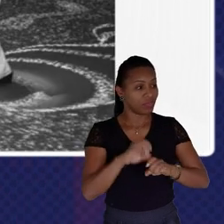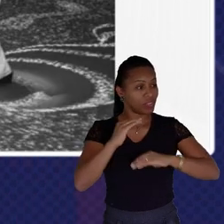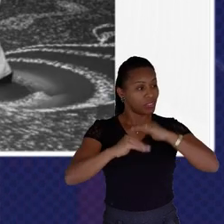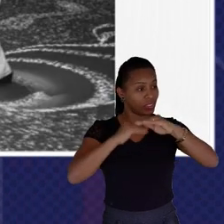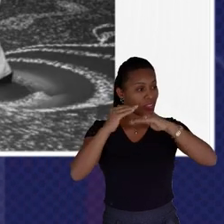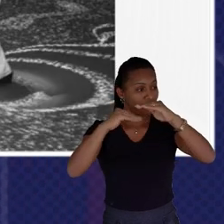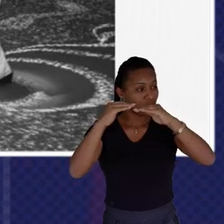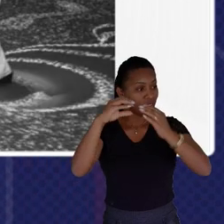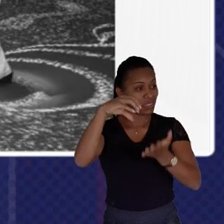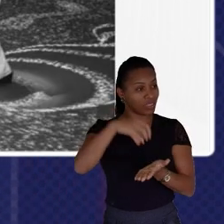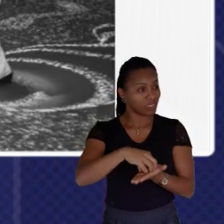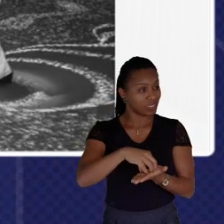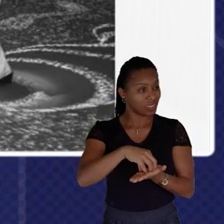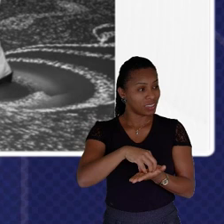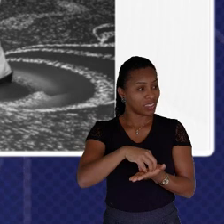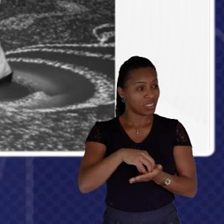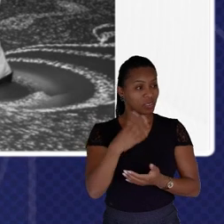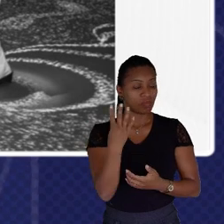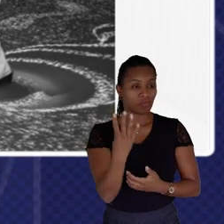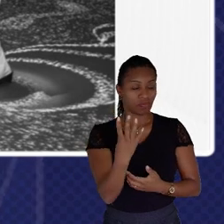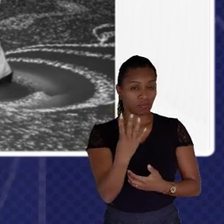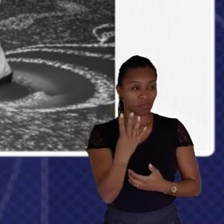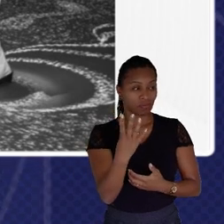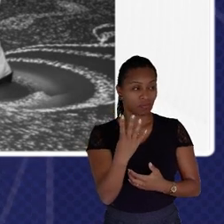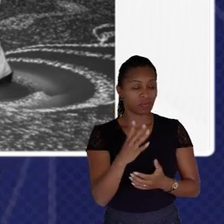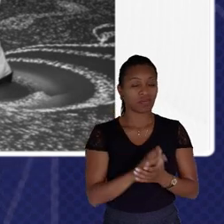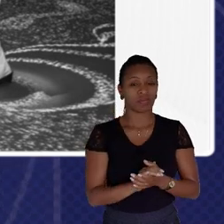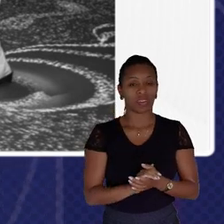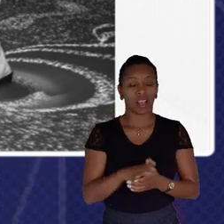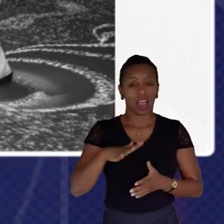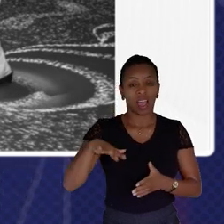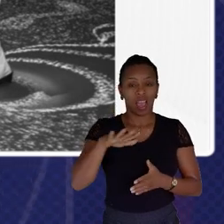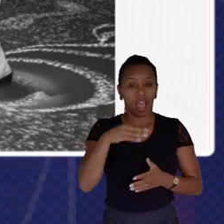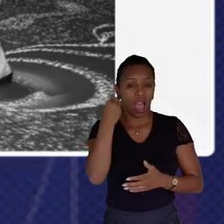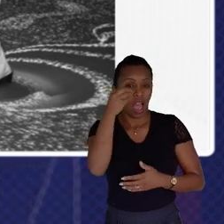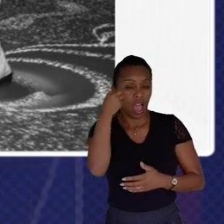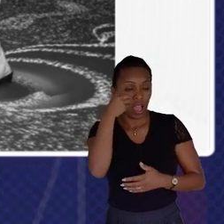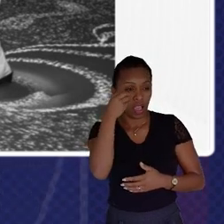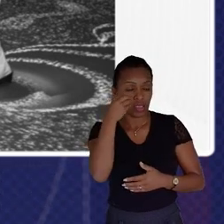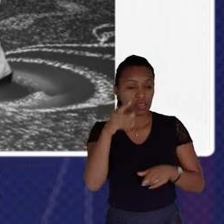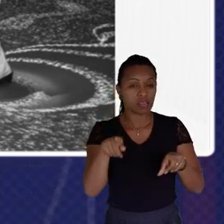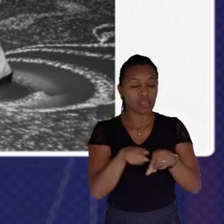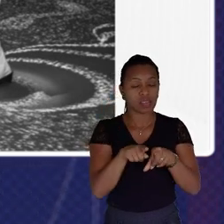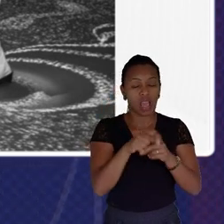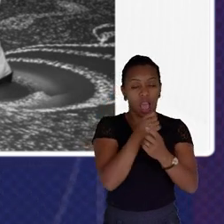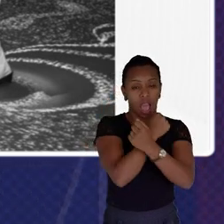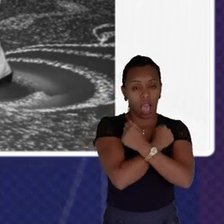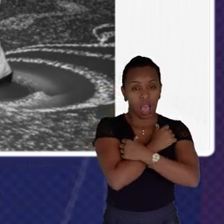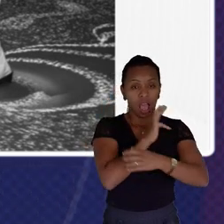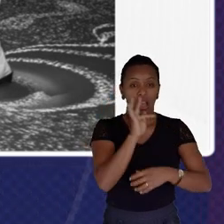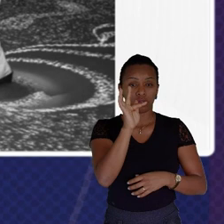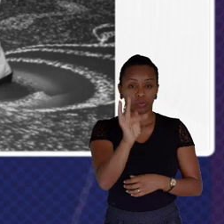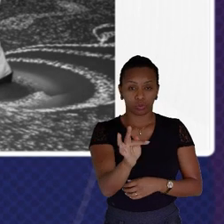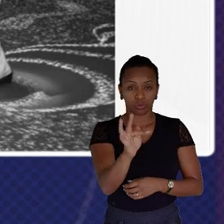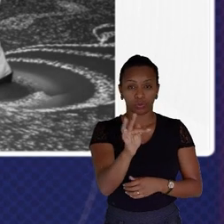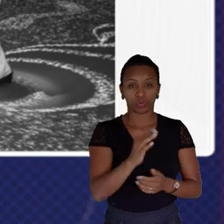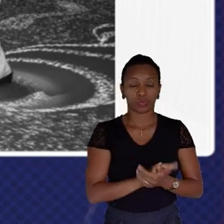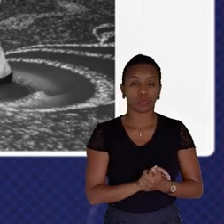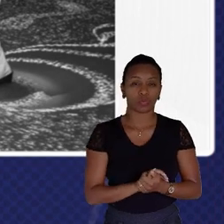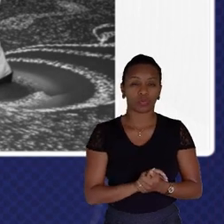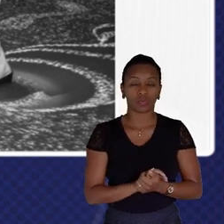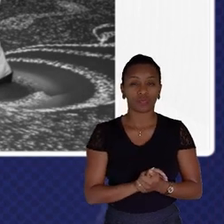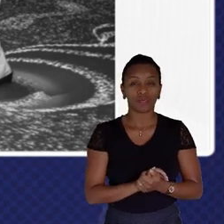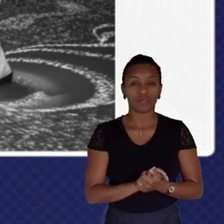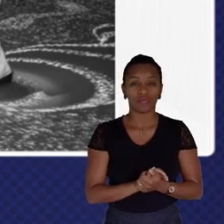The fourth step is to provide space And experiment and embrace the future So co-creation spaces are very